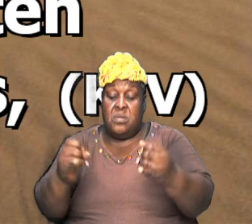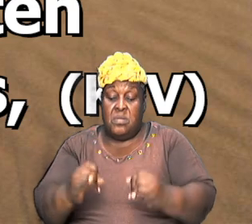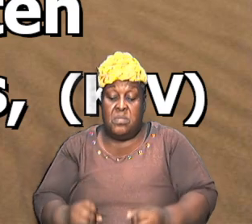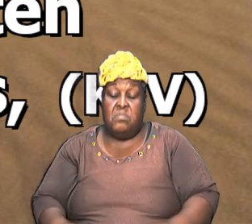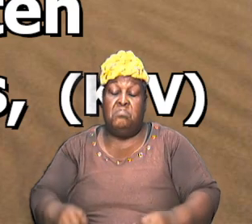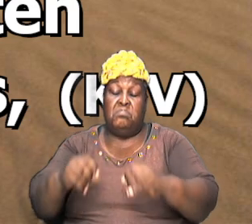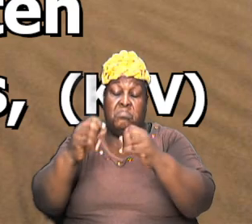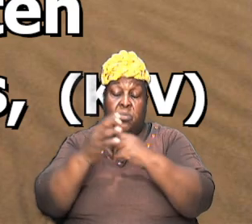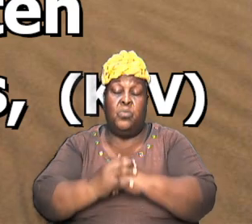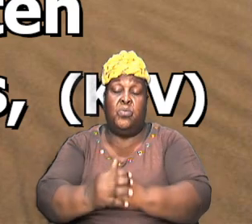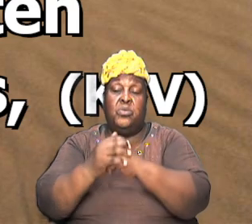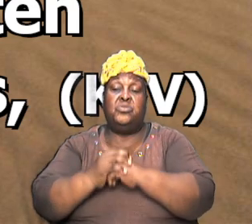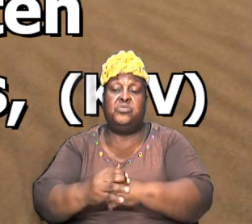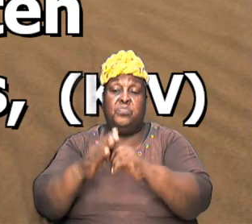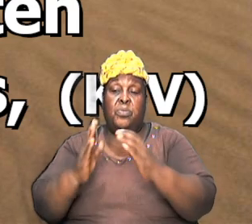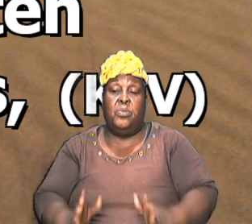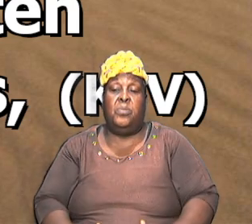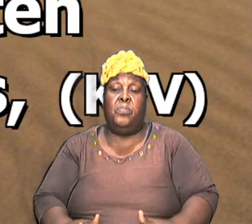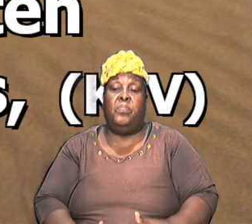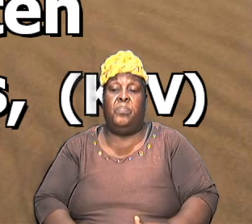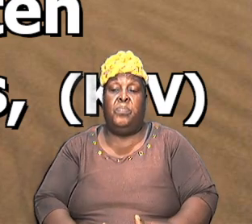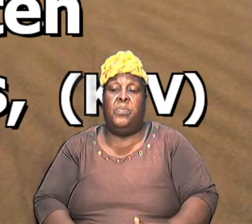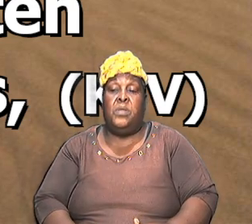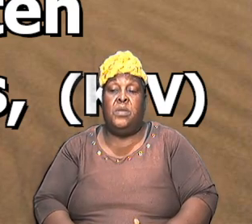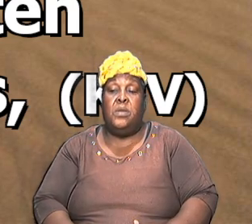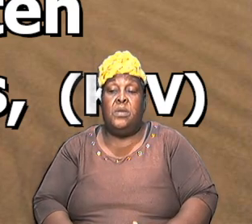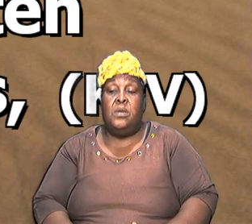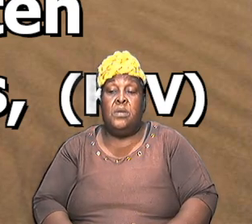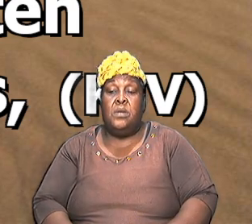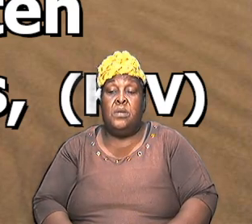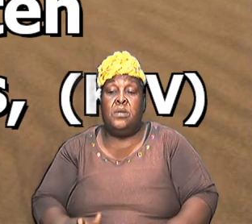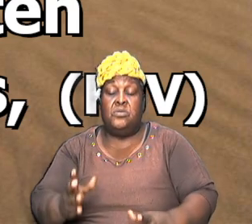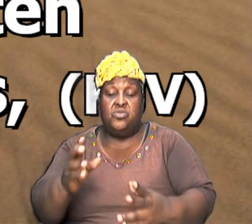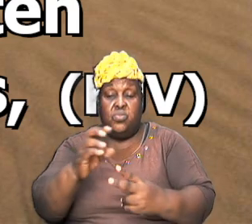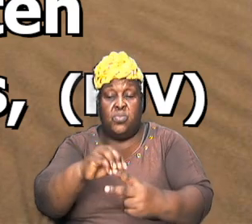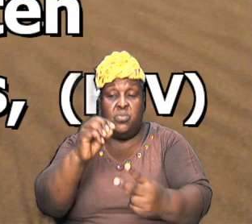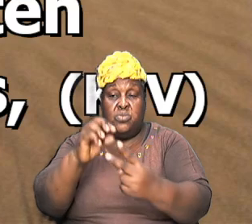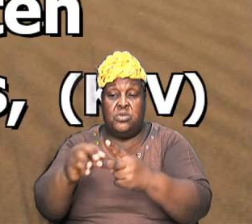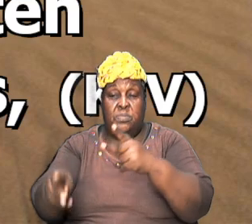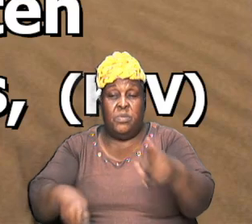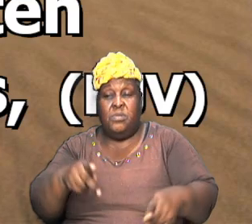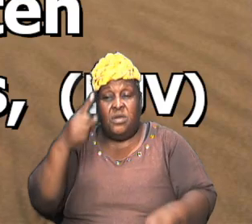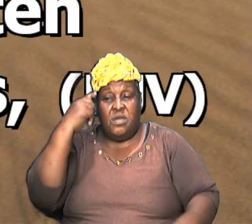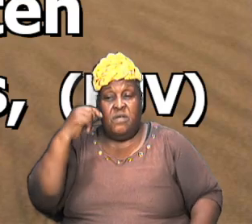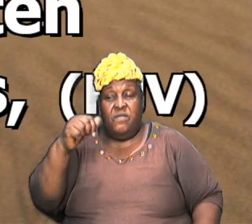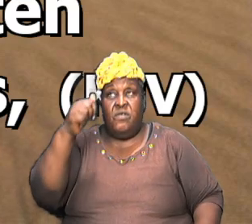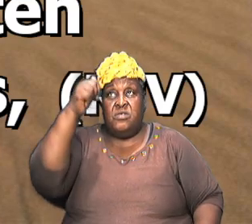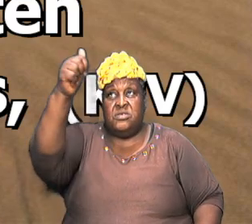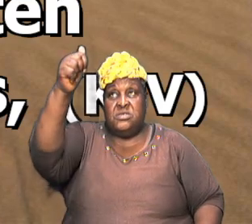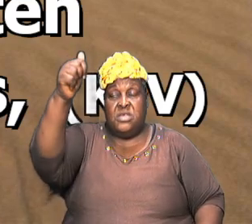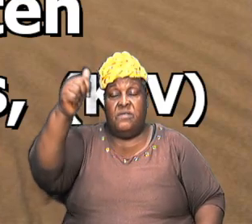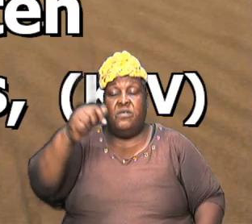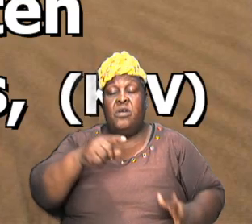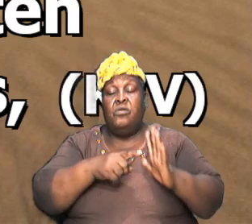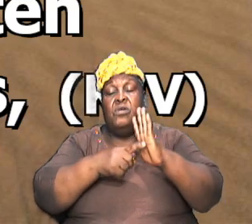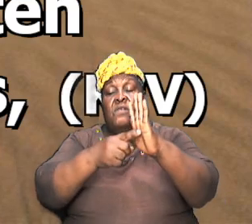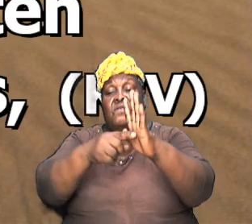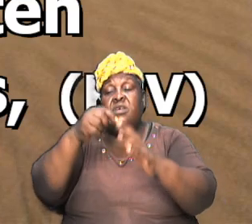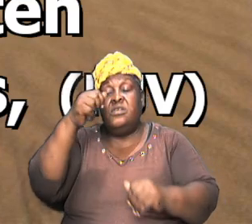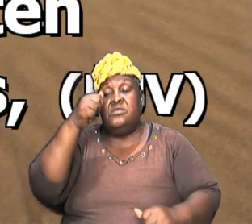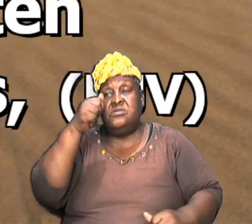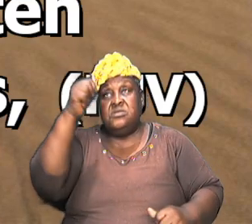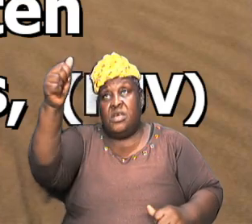around the people that are around God pulled them out to take a particular people for himself and he was going to reveal himself to Abraham